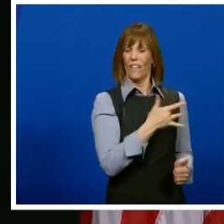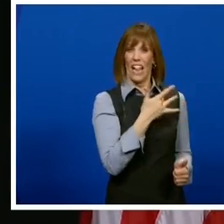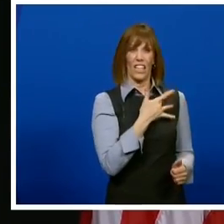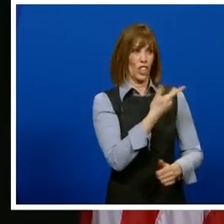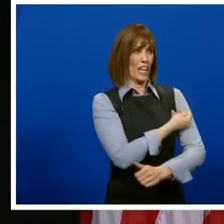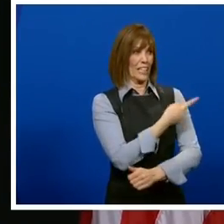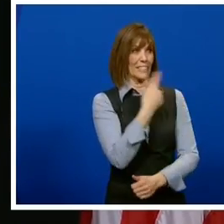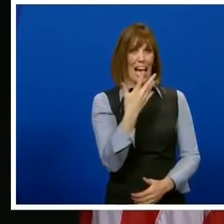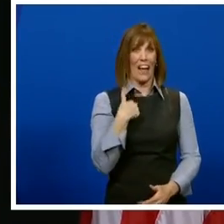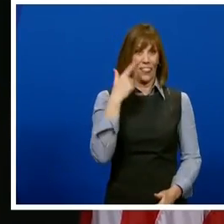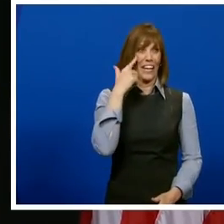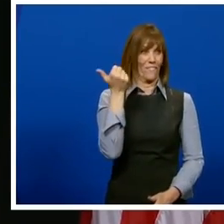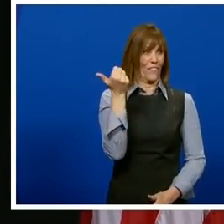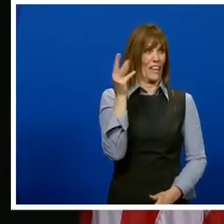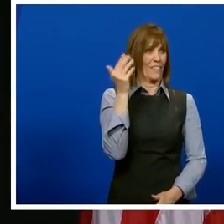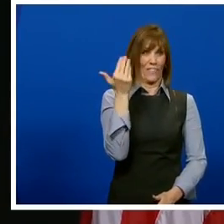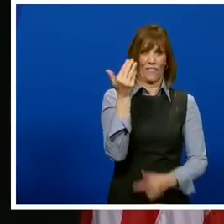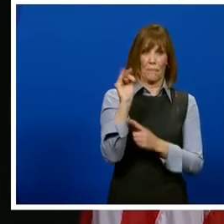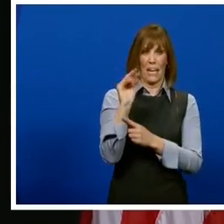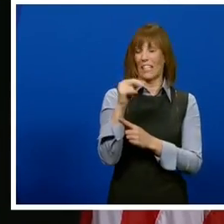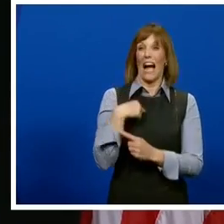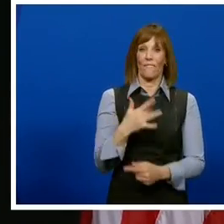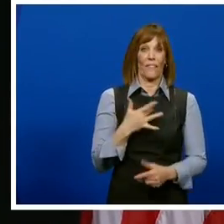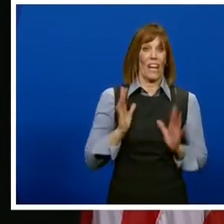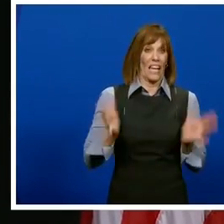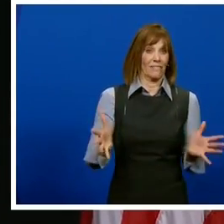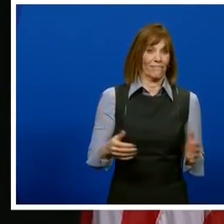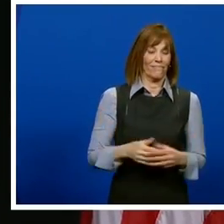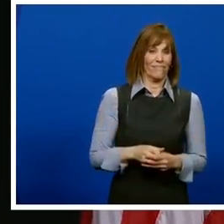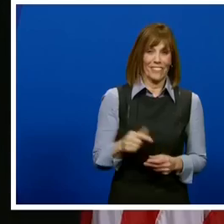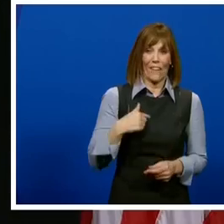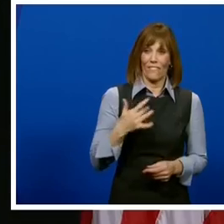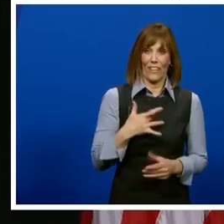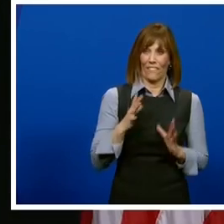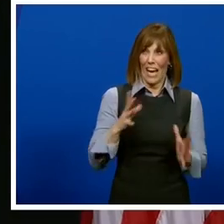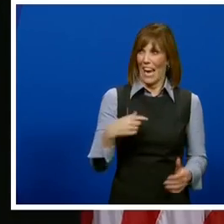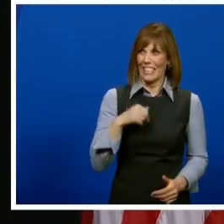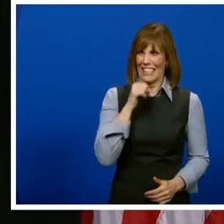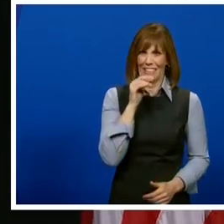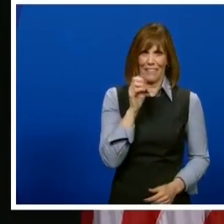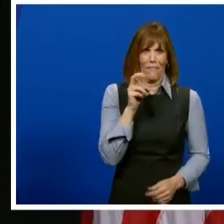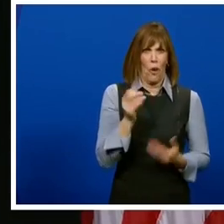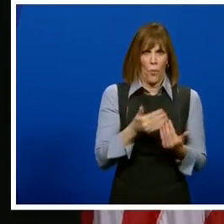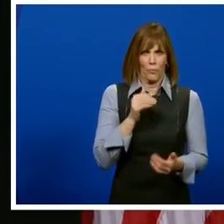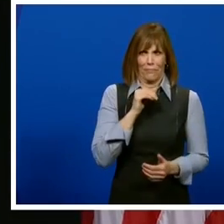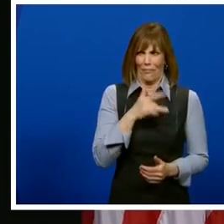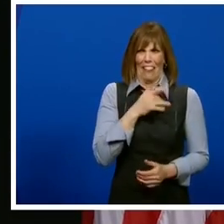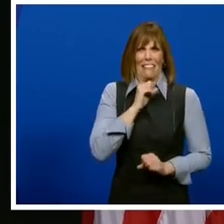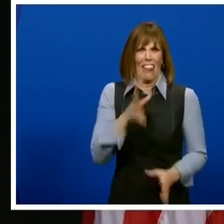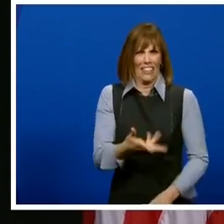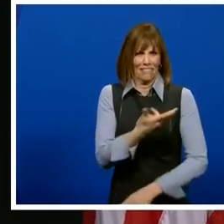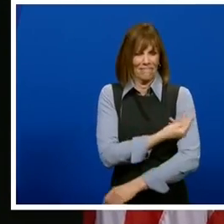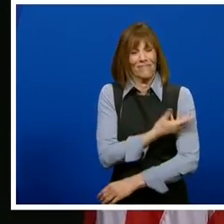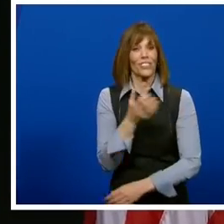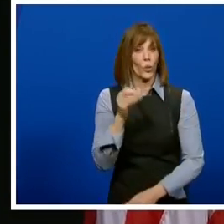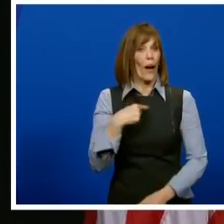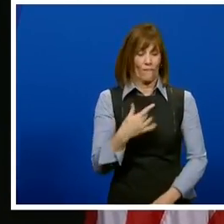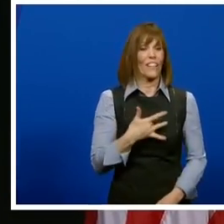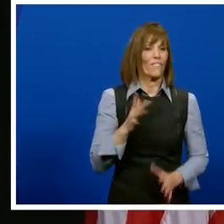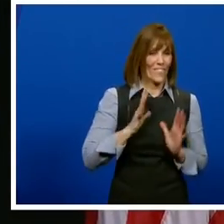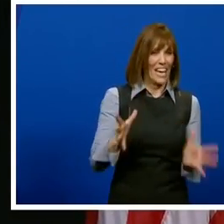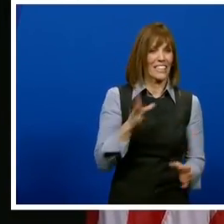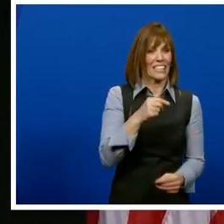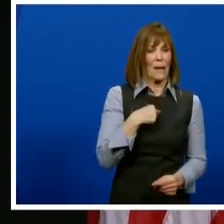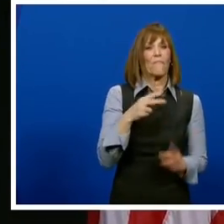Yeah. I think it's 15 minutes is what it is. So I feel fine. You know, it really I hardly even felt it. So I feel fine. And